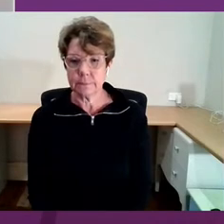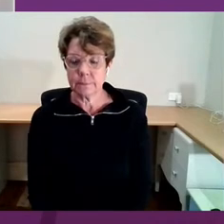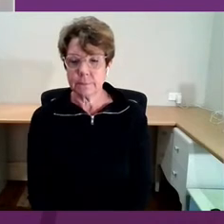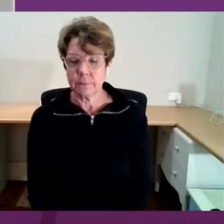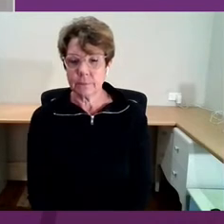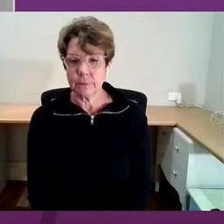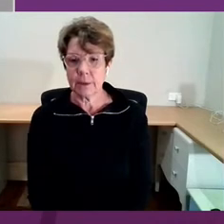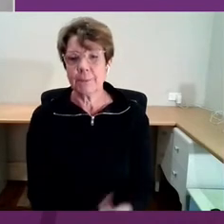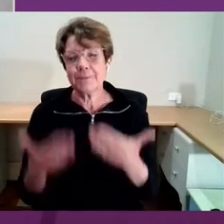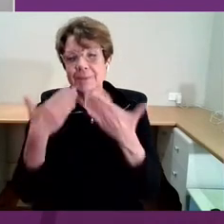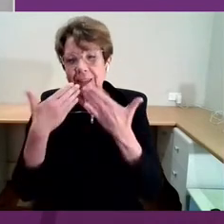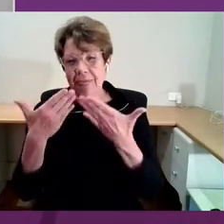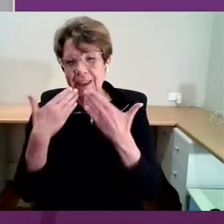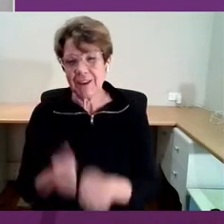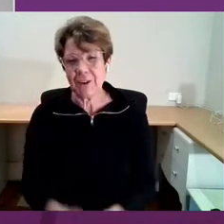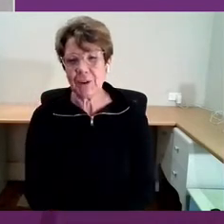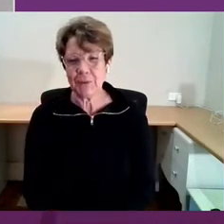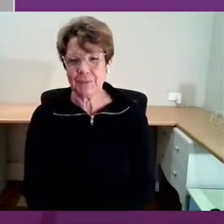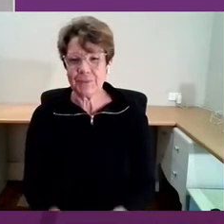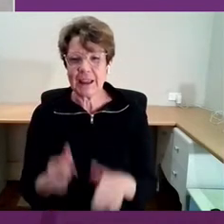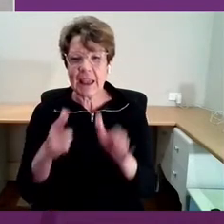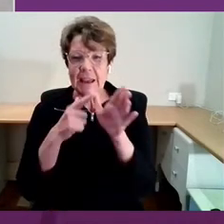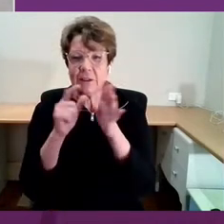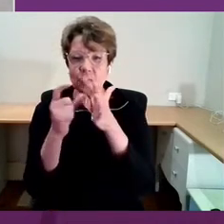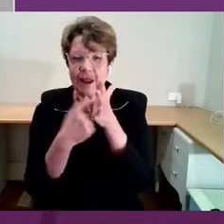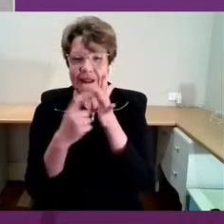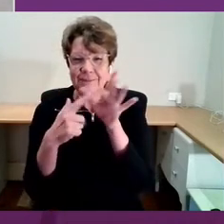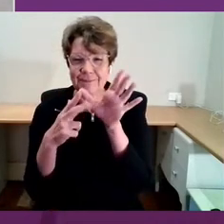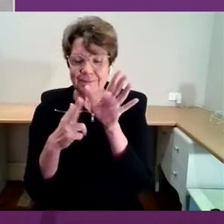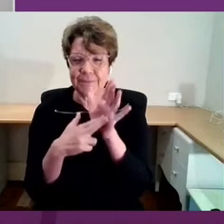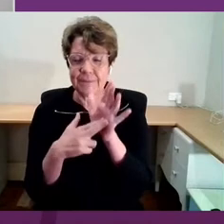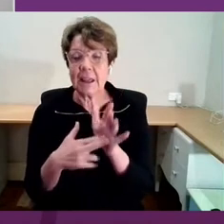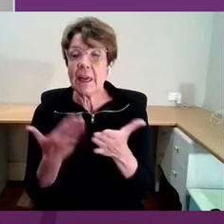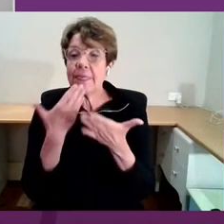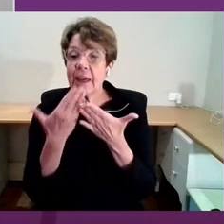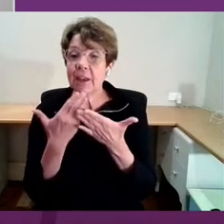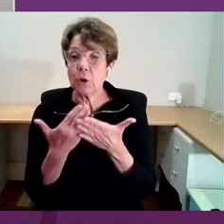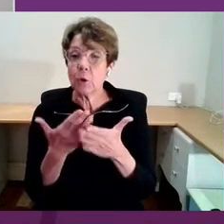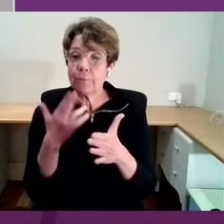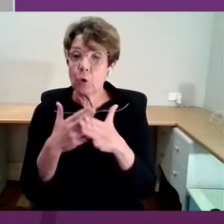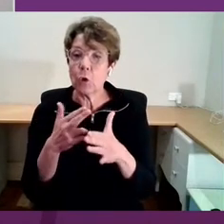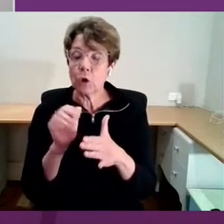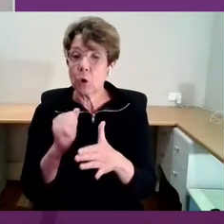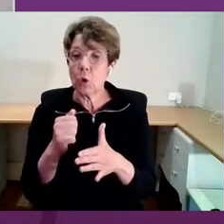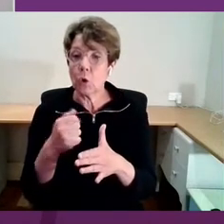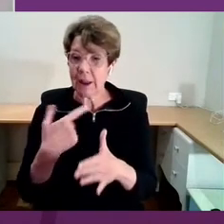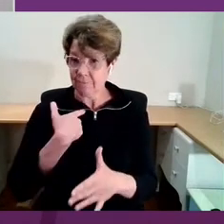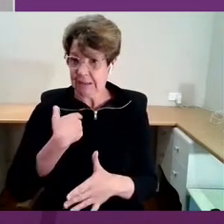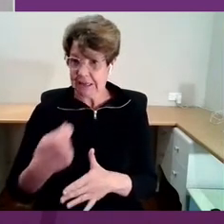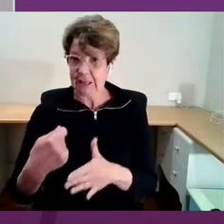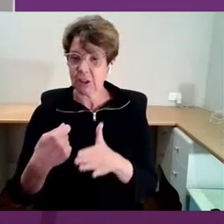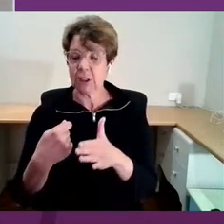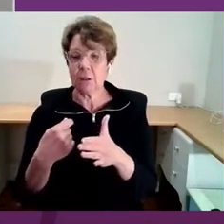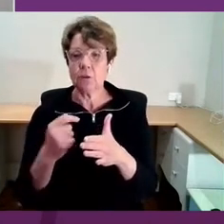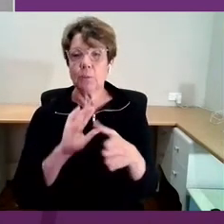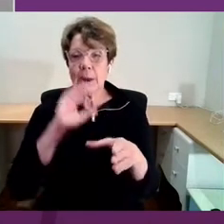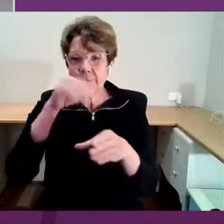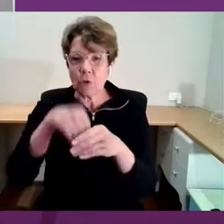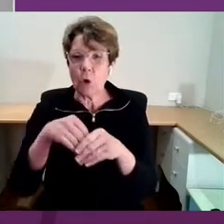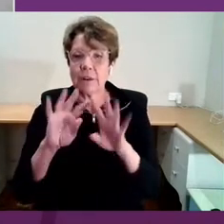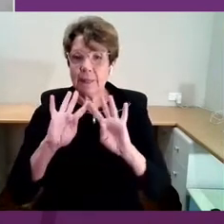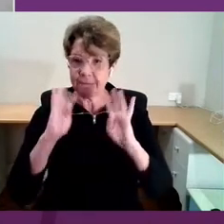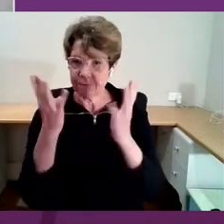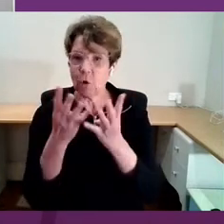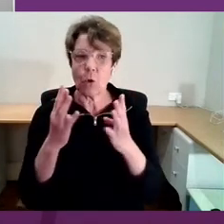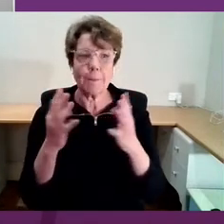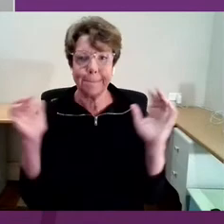Thank you so much, Adrian. And thank you, in particular, for your invitation to participate in this forum today. It's something I've